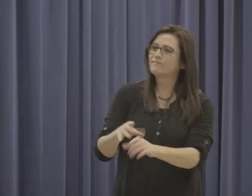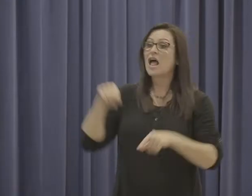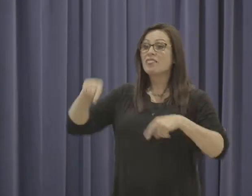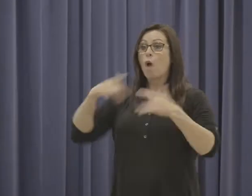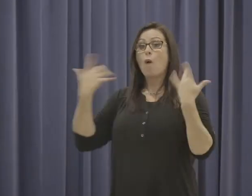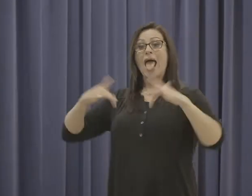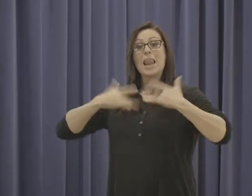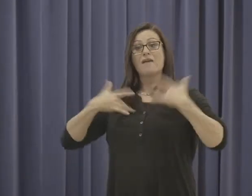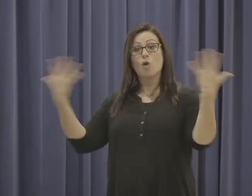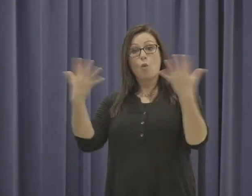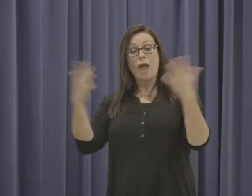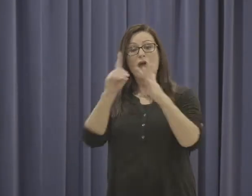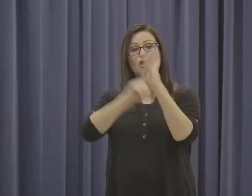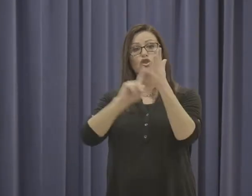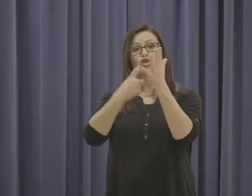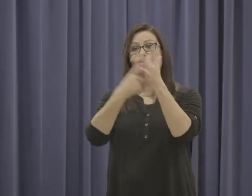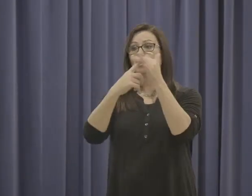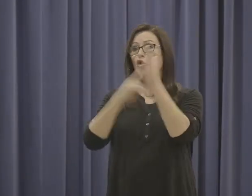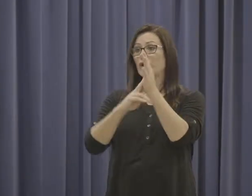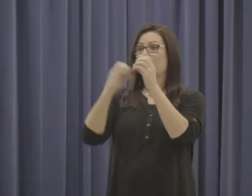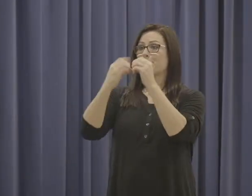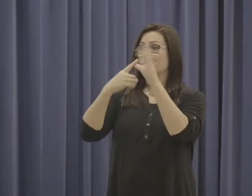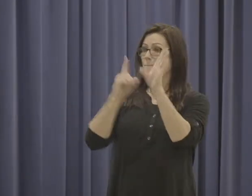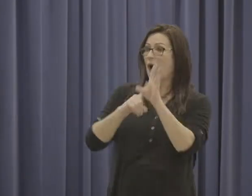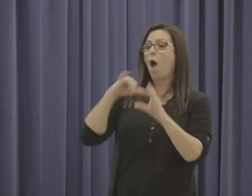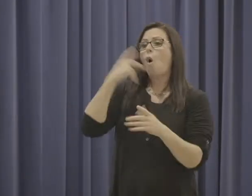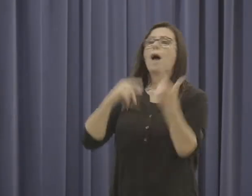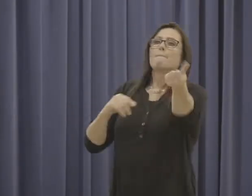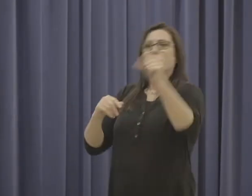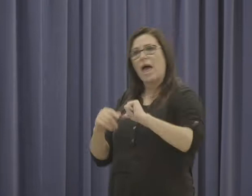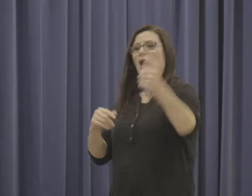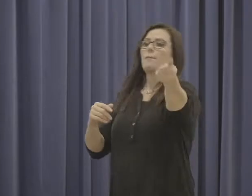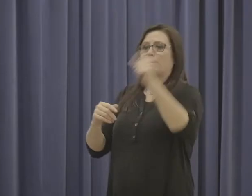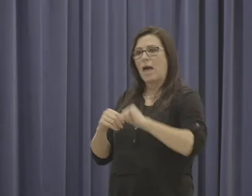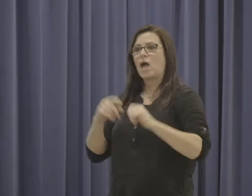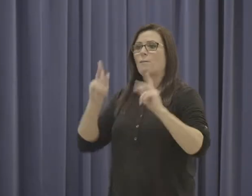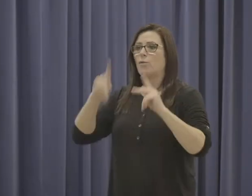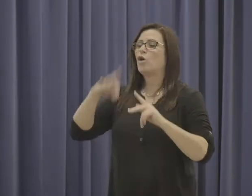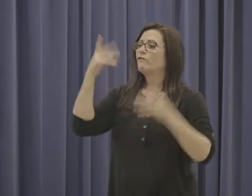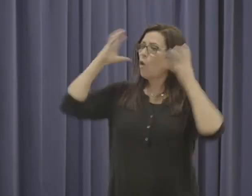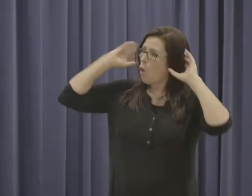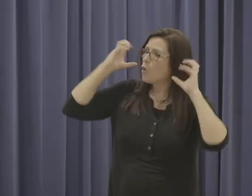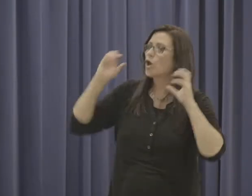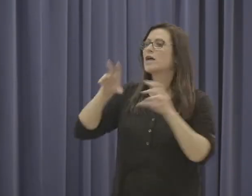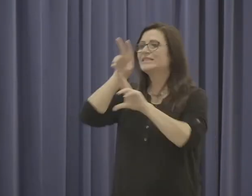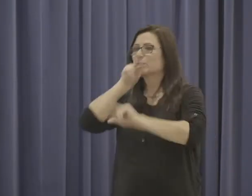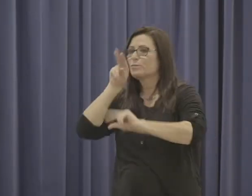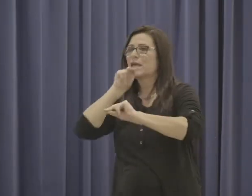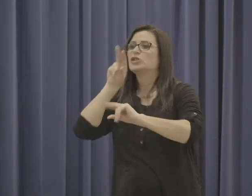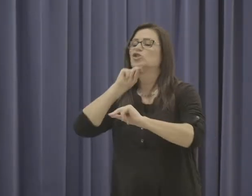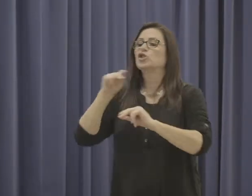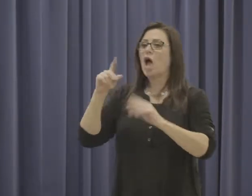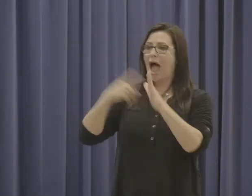this time we lived in Durian Bay and we would come to Perth every few weeks to attend appointments for audio, speech, Australian hearing